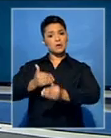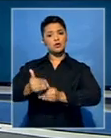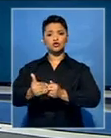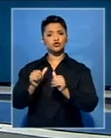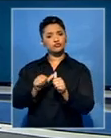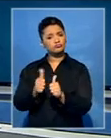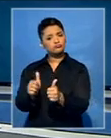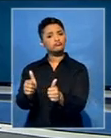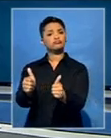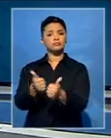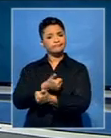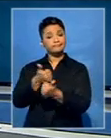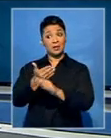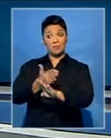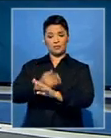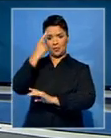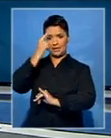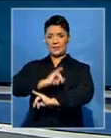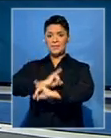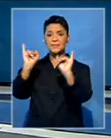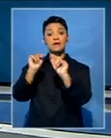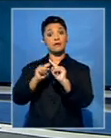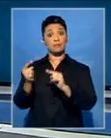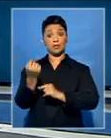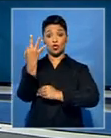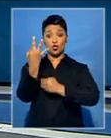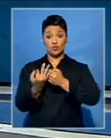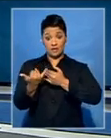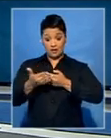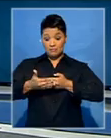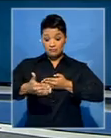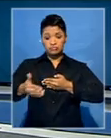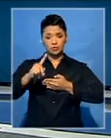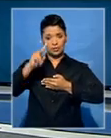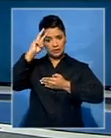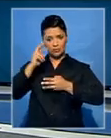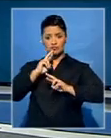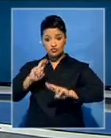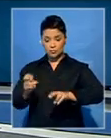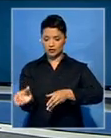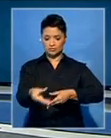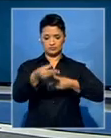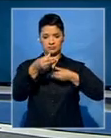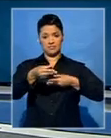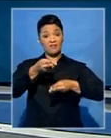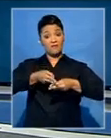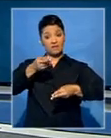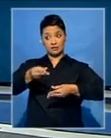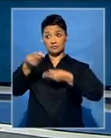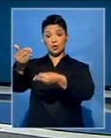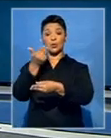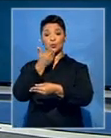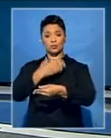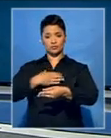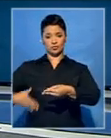harmonious than initially anticipated. Over the next three months, the commissioners will work tirelessly towards finalising their recommendations